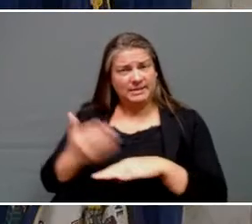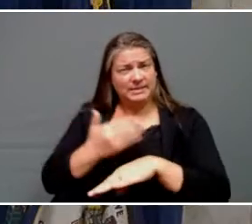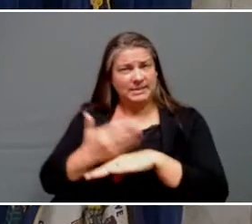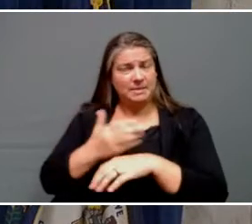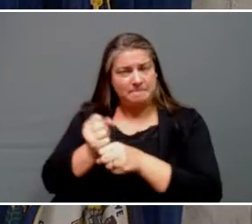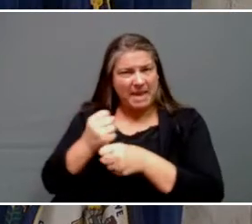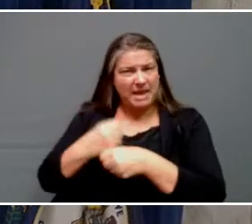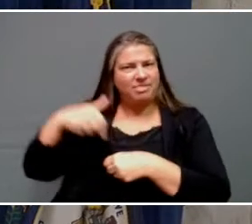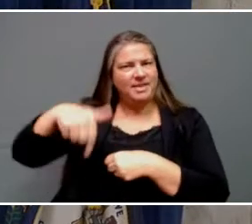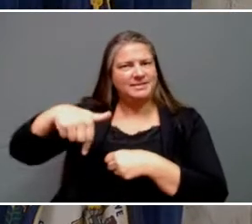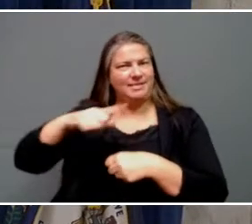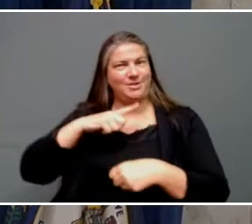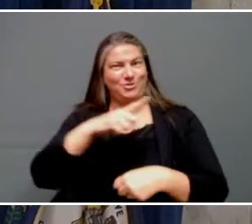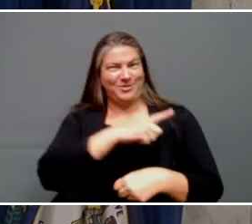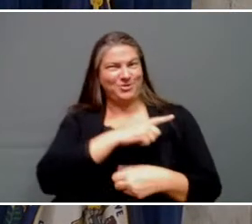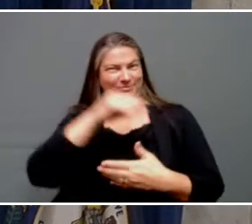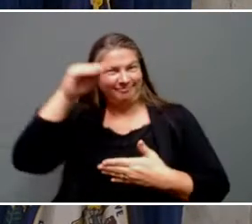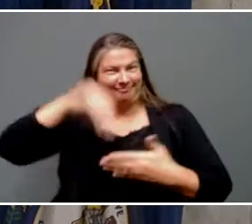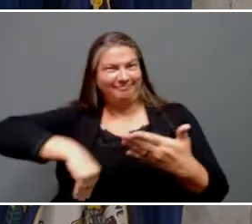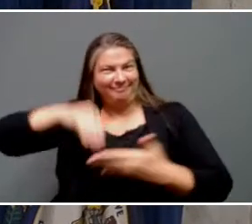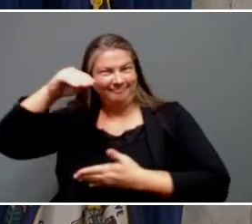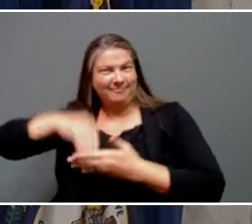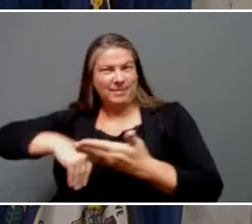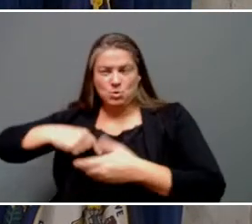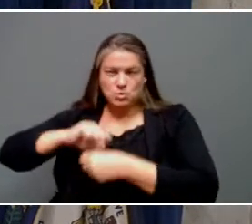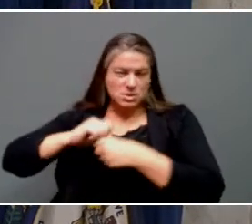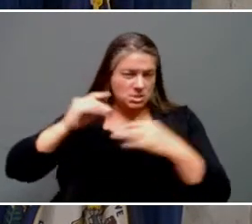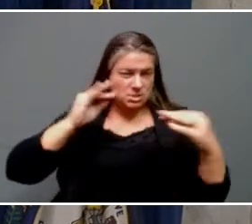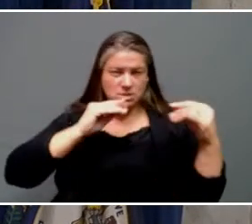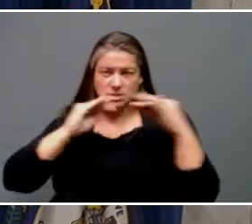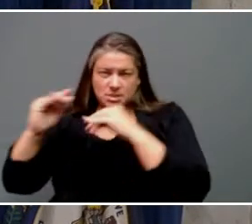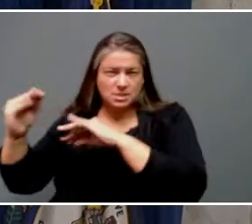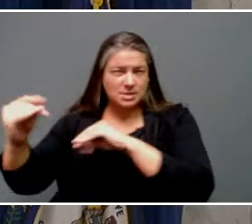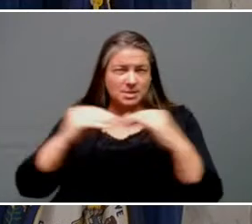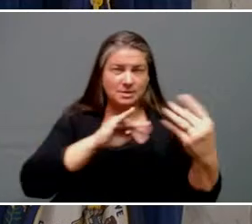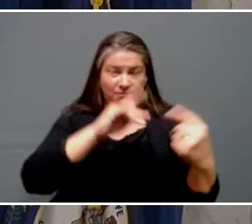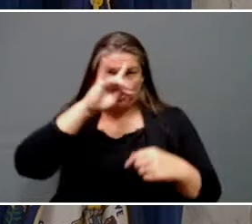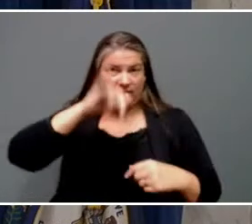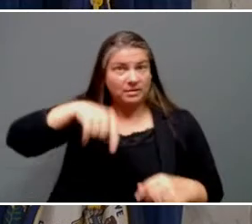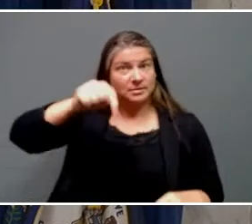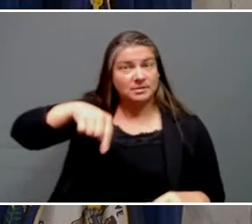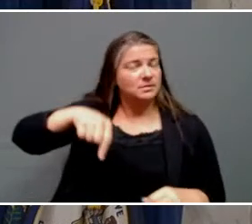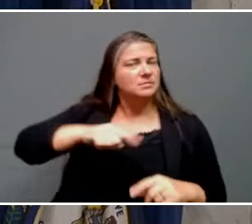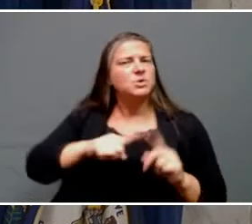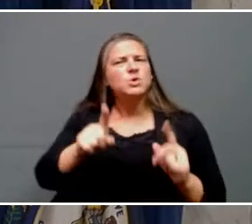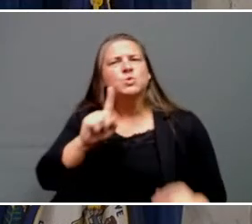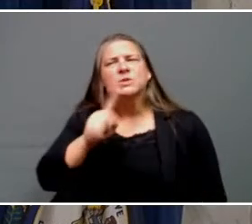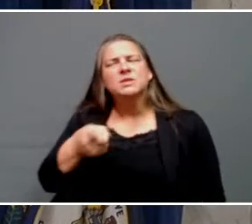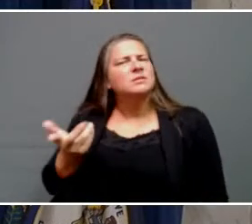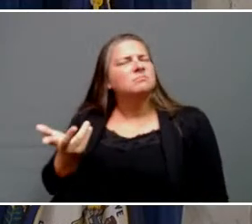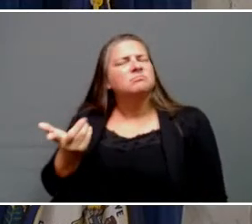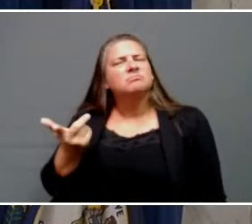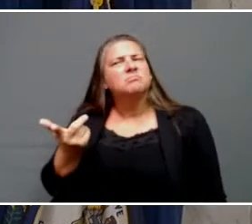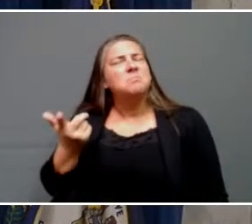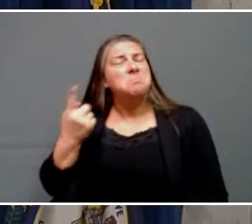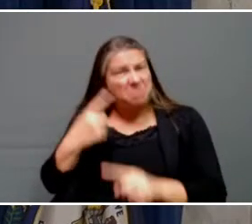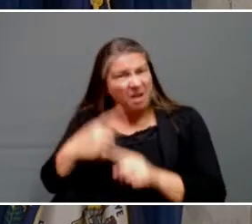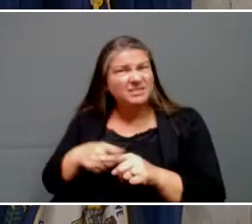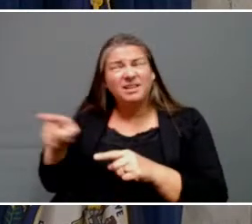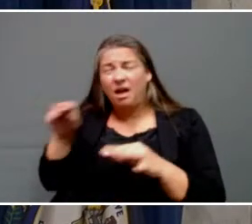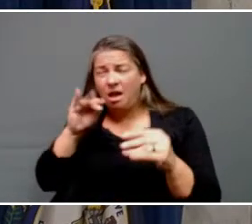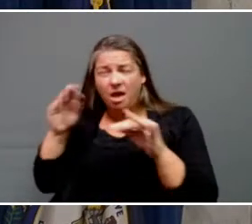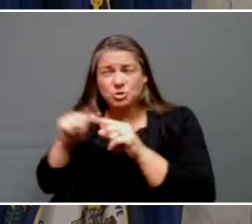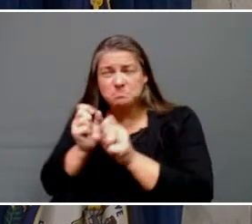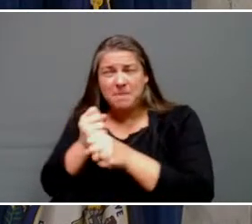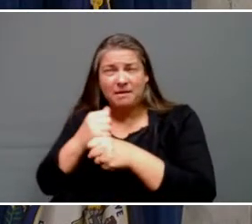or the beginning of it culminates here today, but also have been tireless in their efforts on the ground. Every